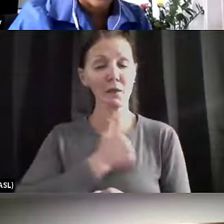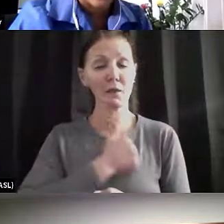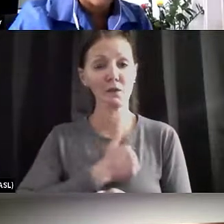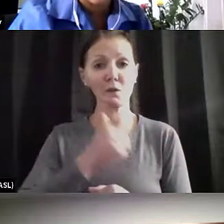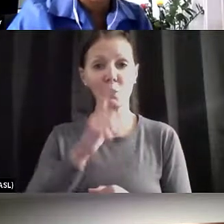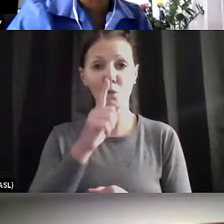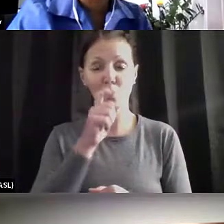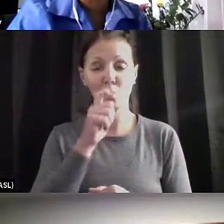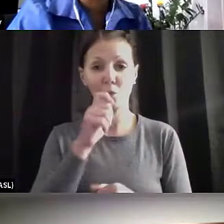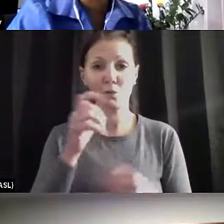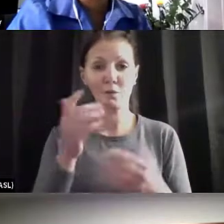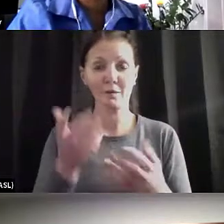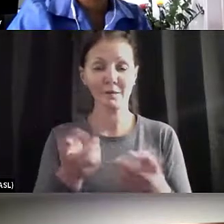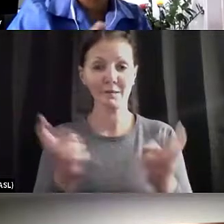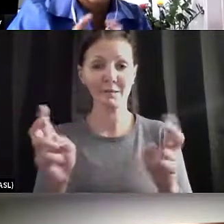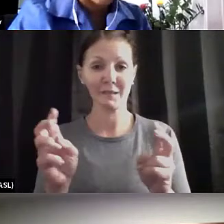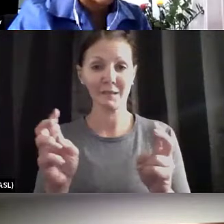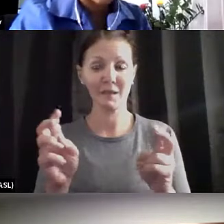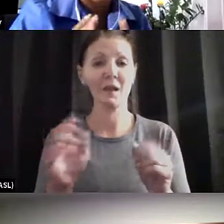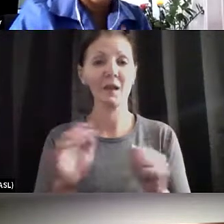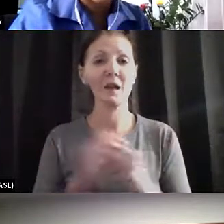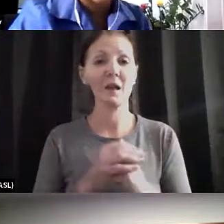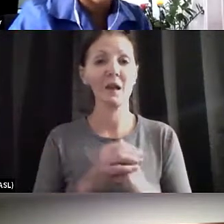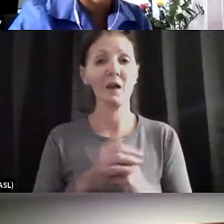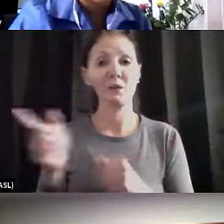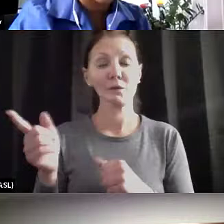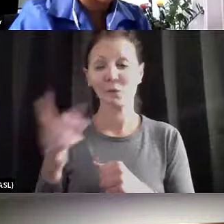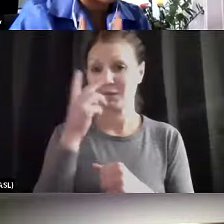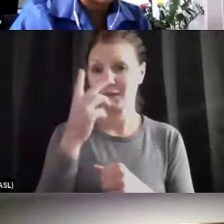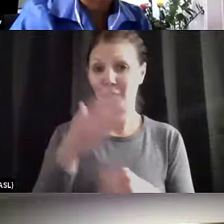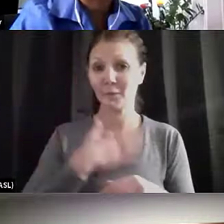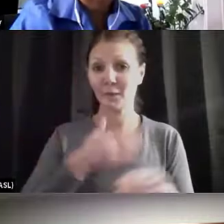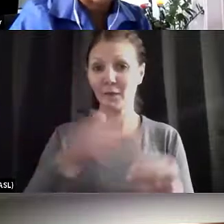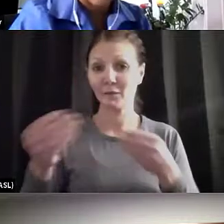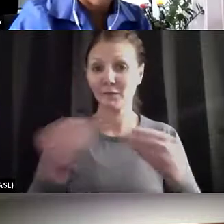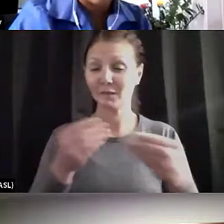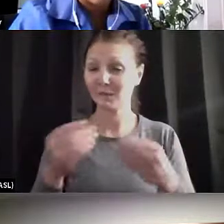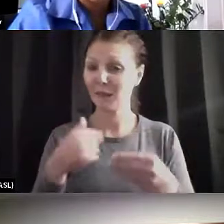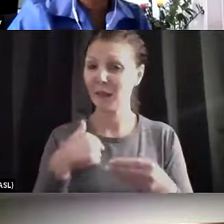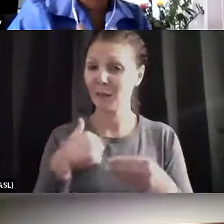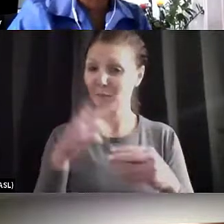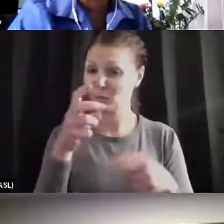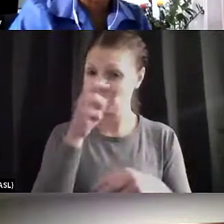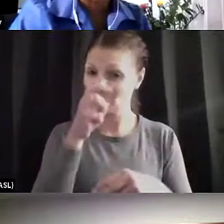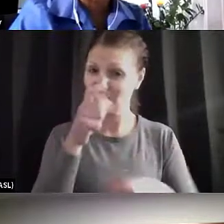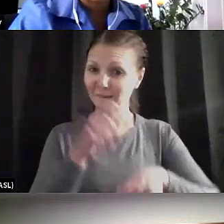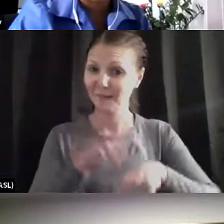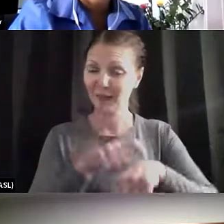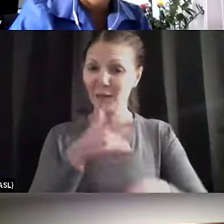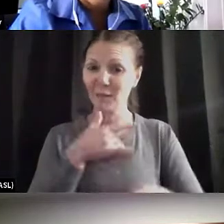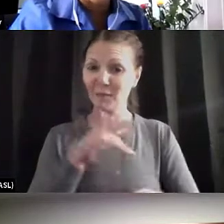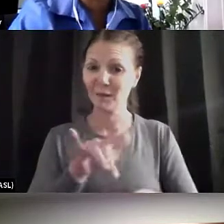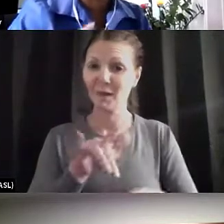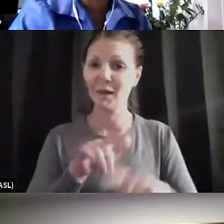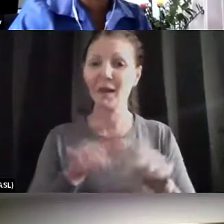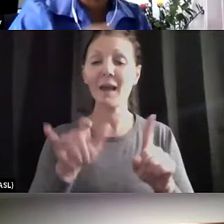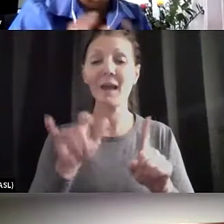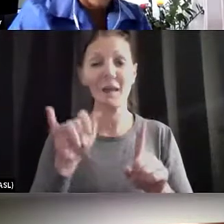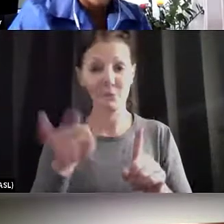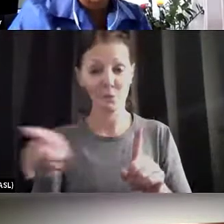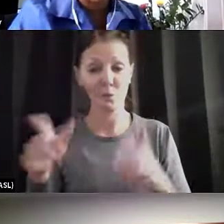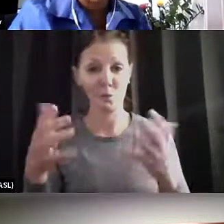of you in the space. If you have seen my facilitation, I'm a stricter for time. So if you want to stay